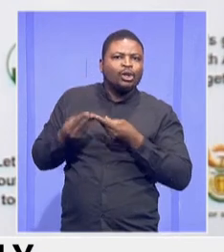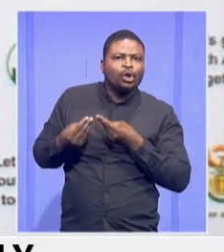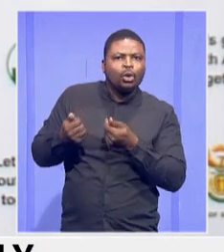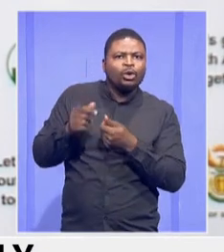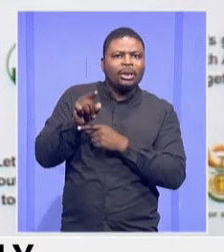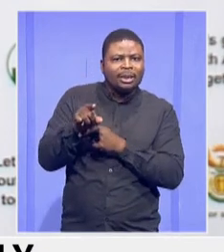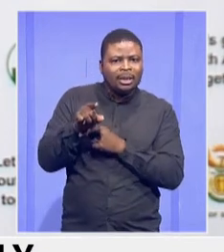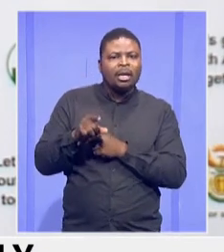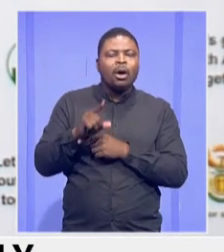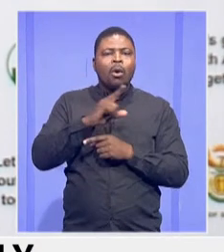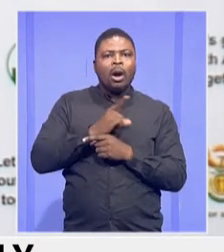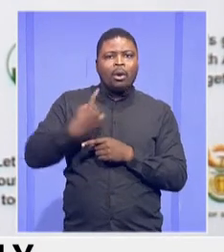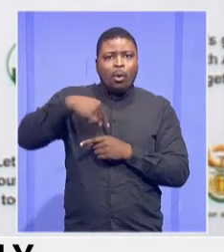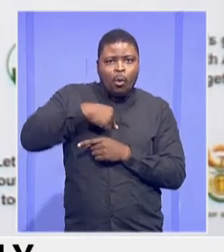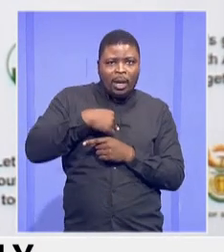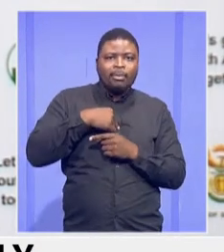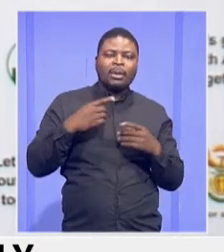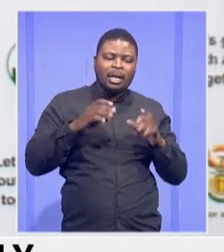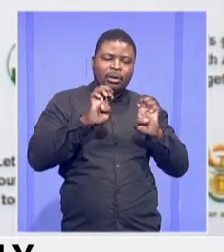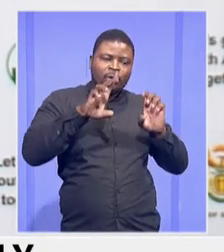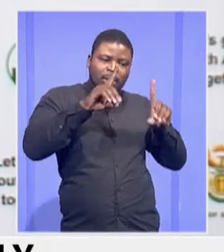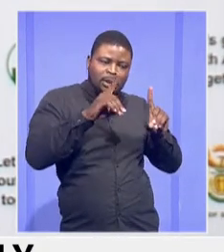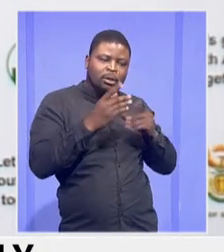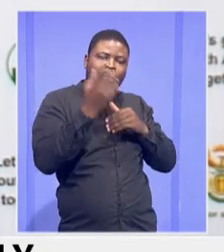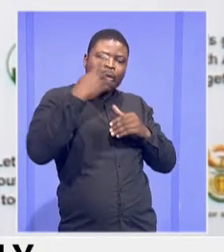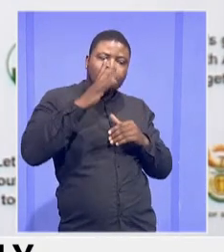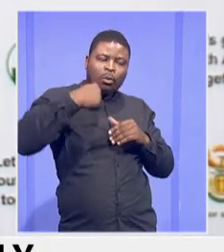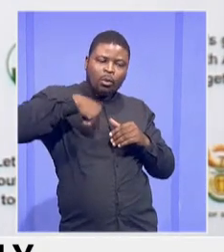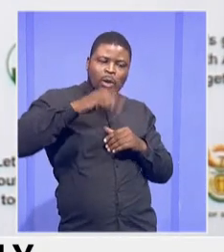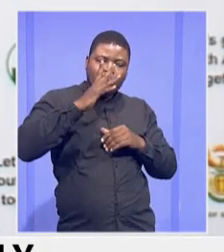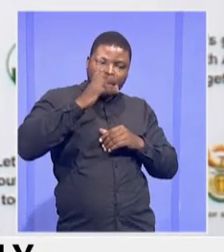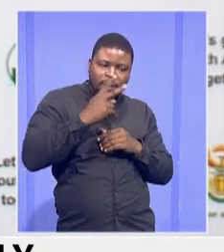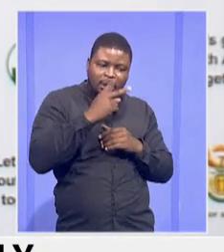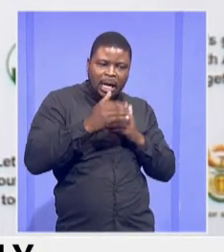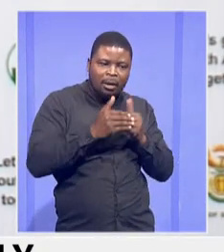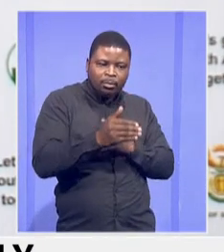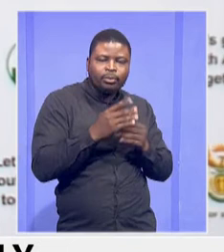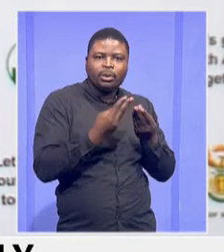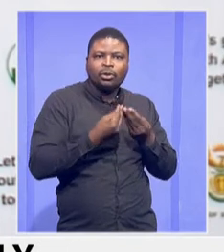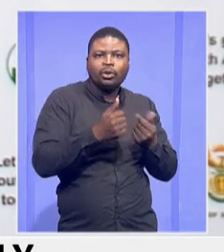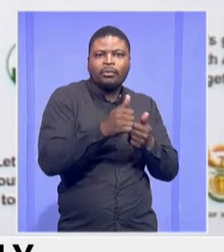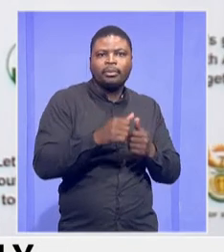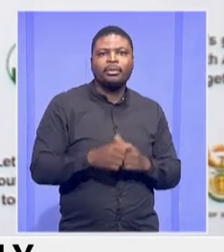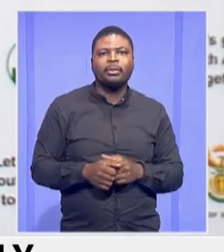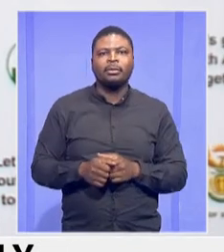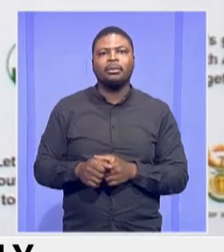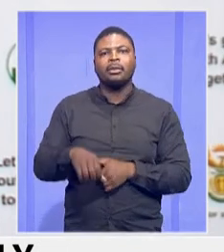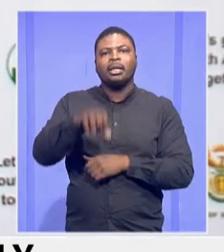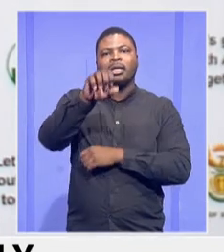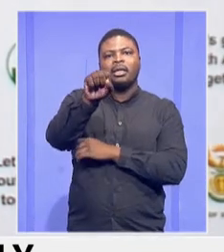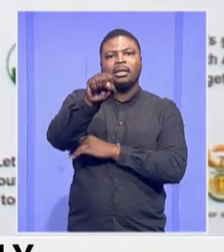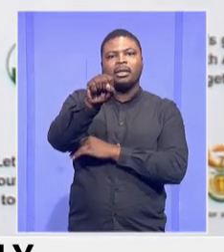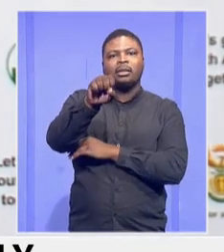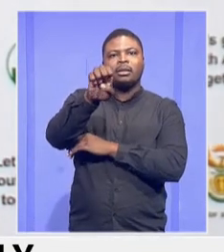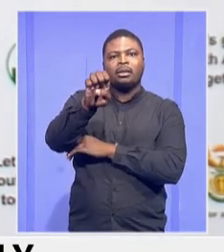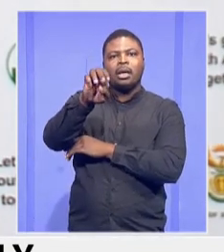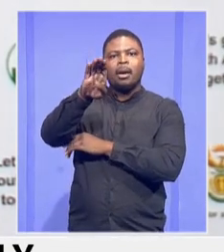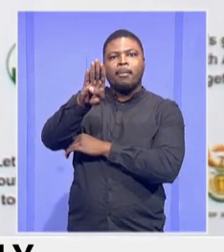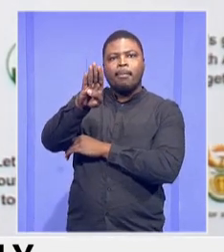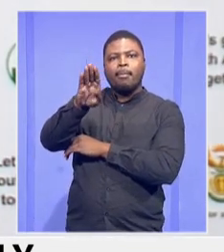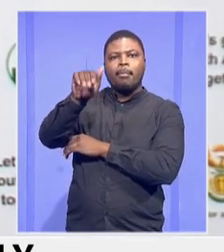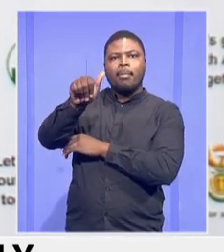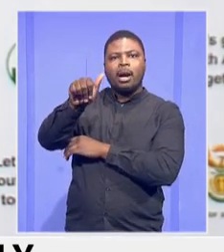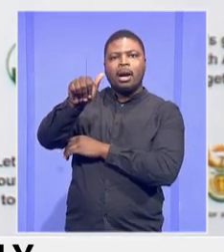it where it's not easy to do so. Sibanya is still water, also, you know, responsible for the